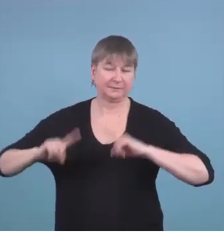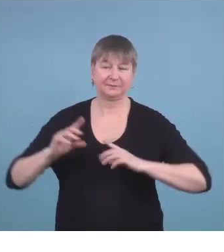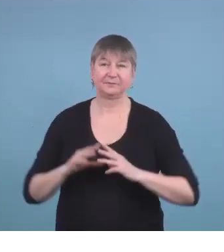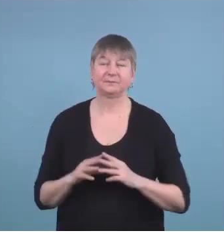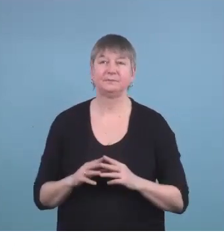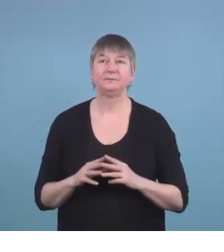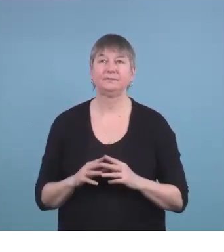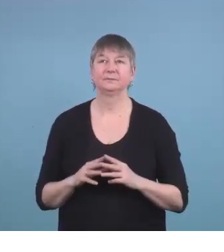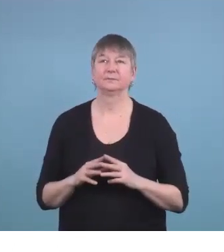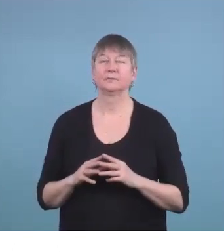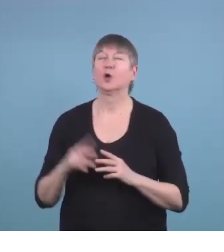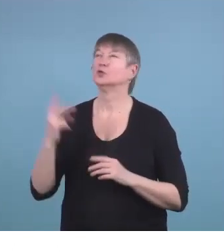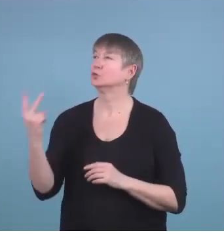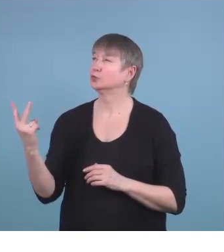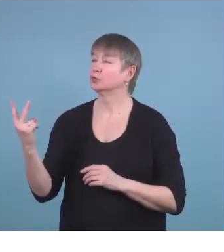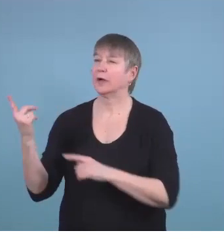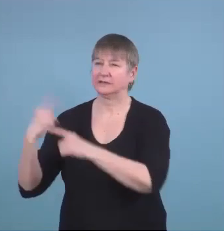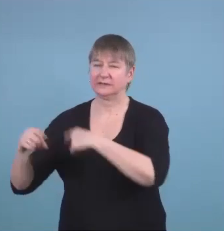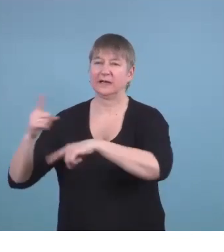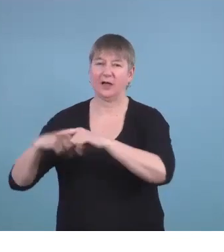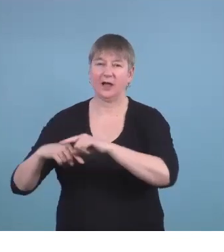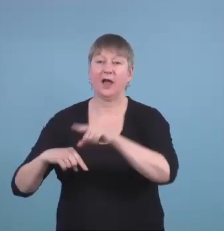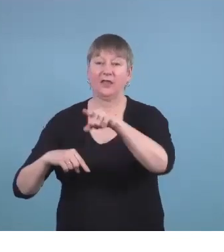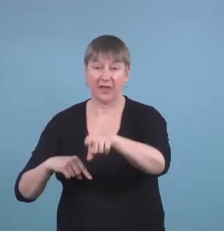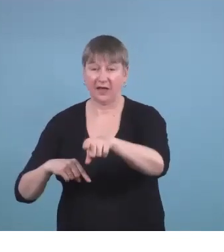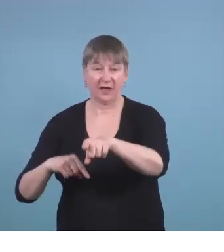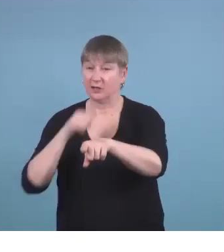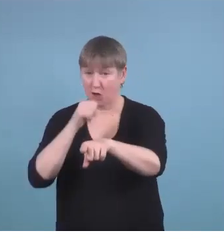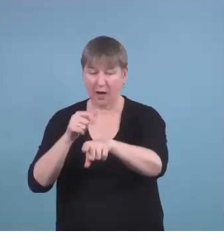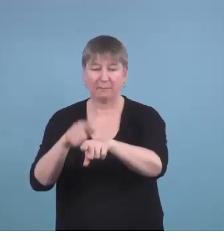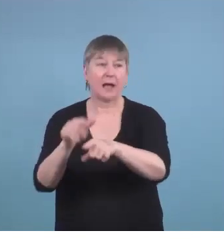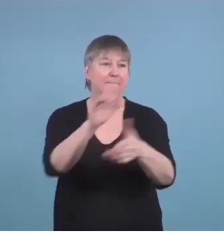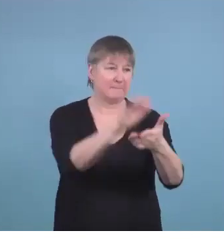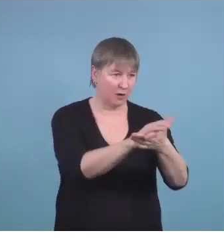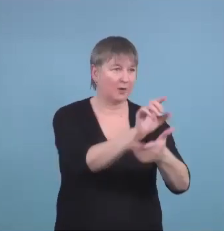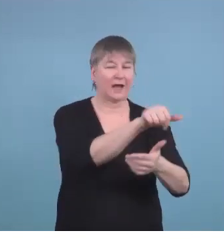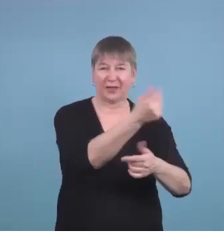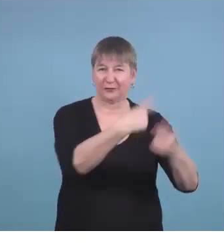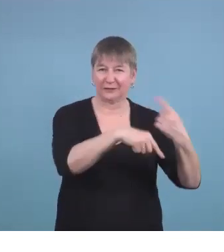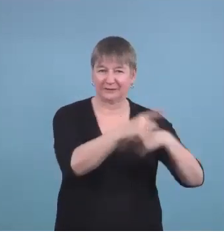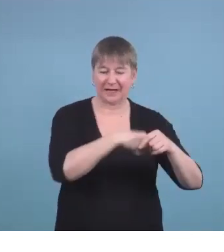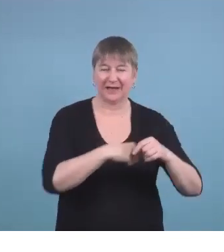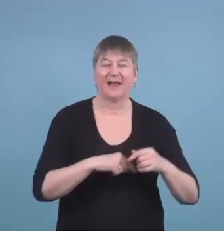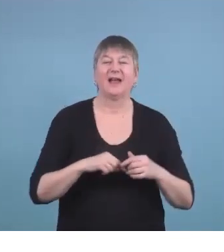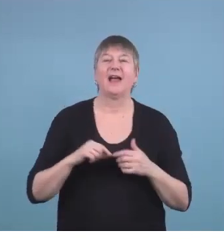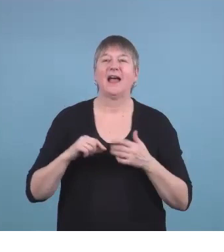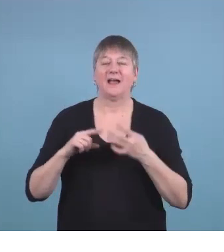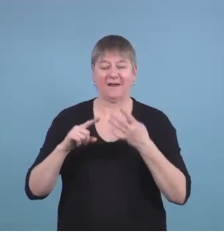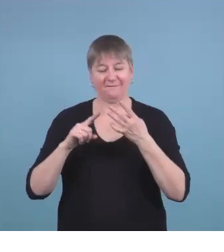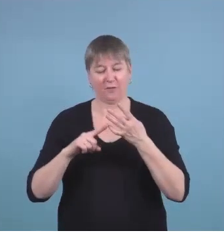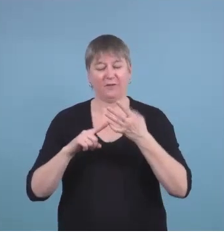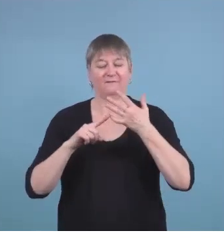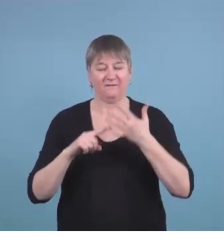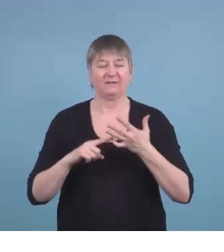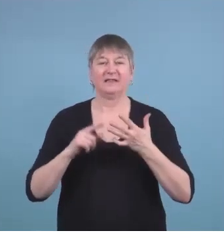two of them are signers. One married another signer. One of them is single and the other one is hard of hearing.